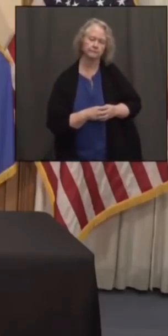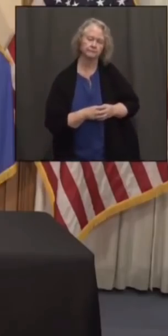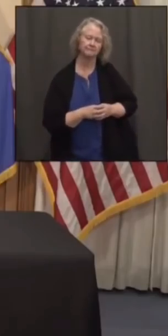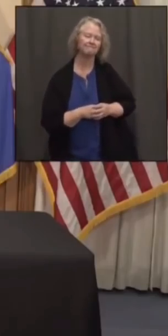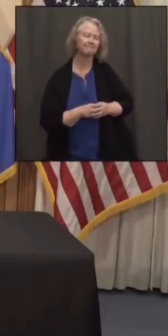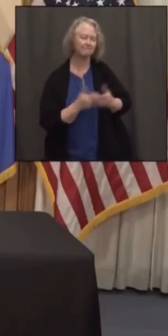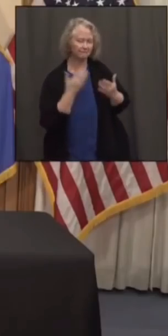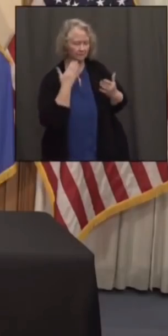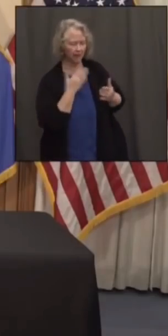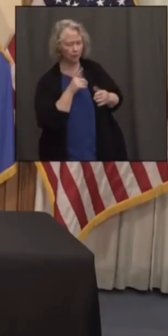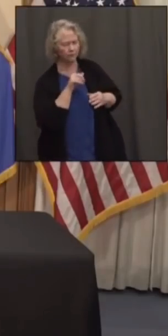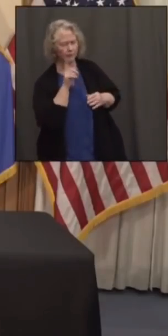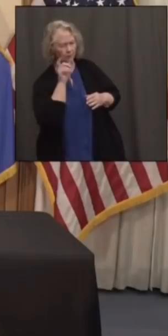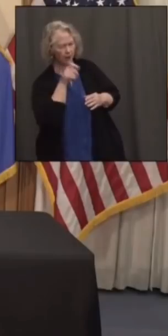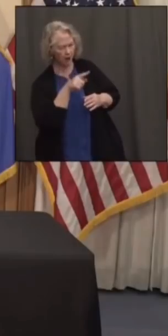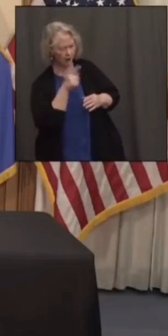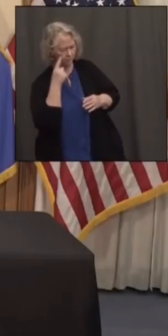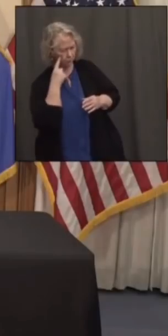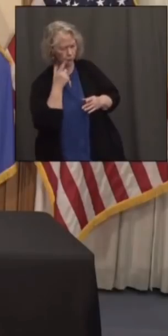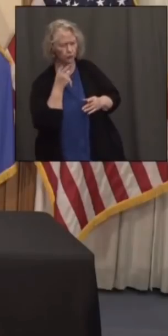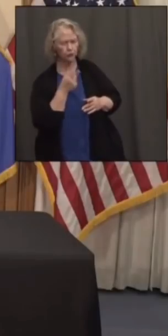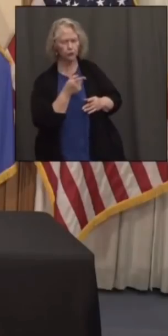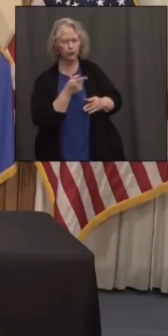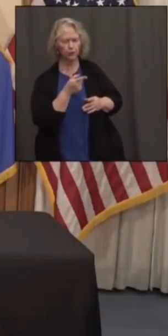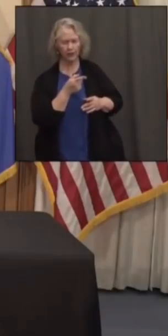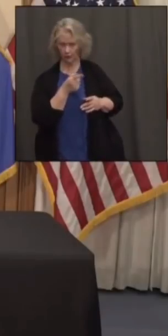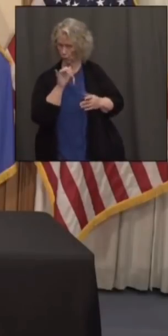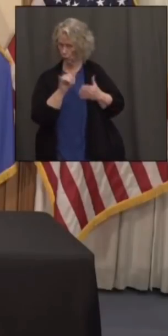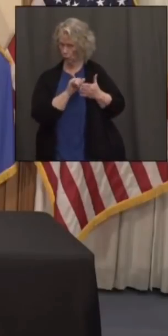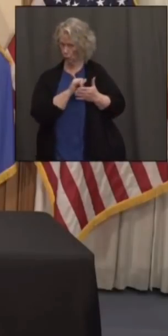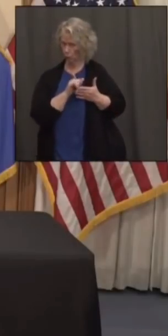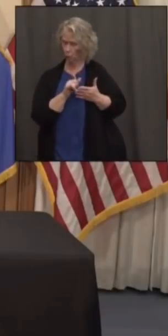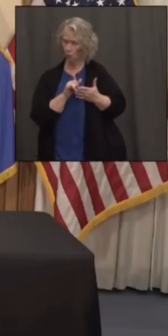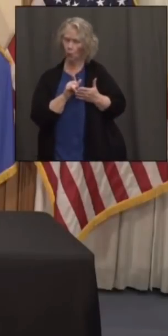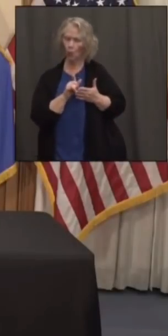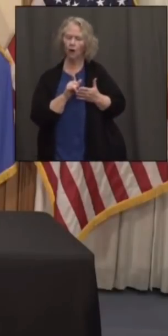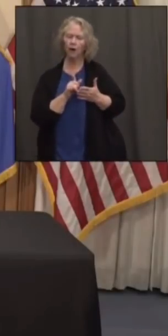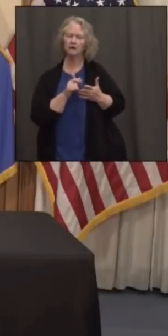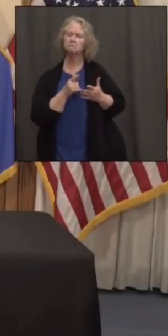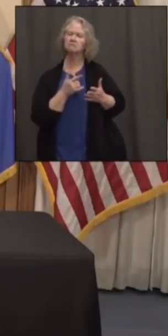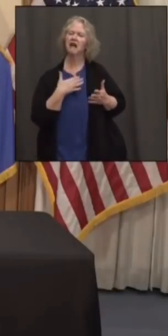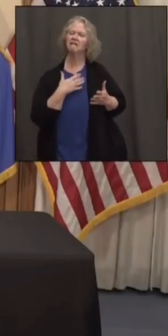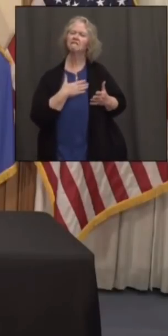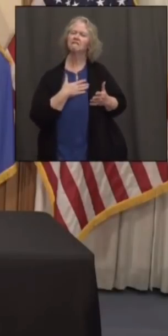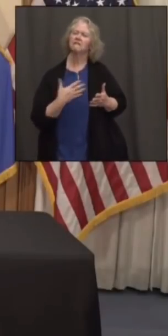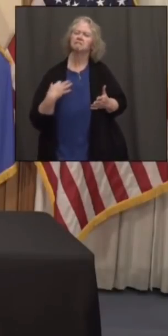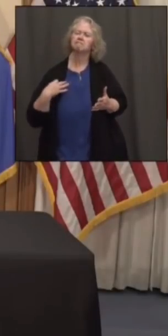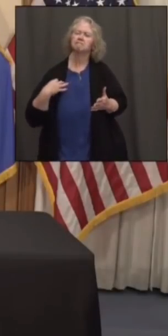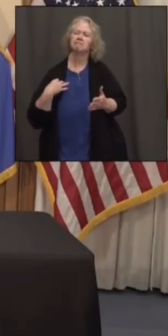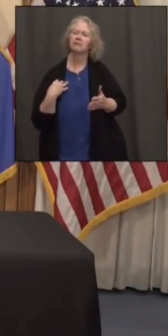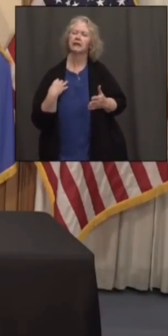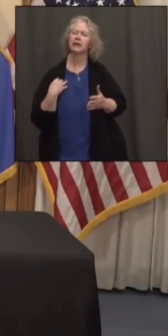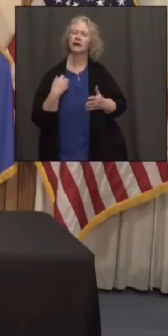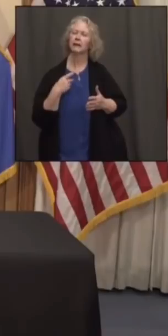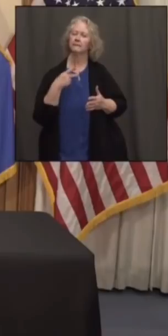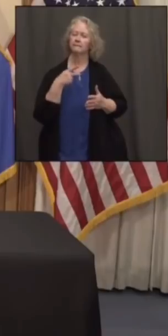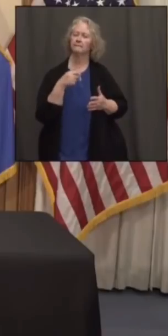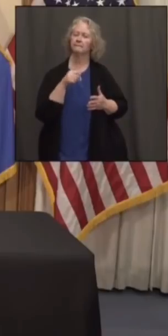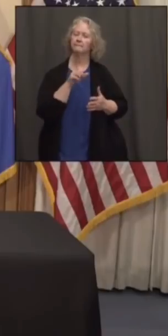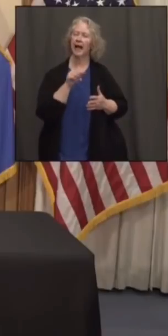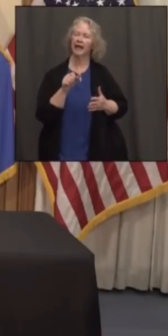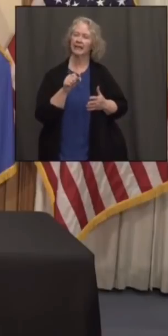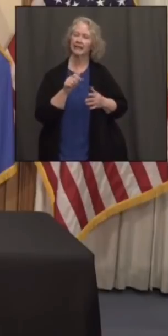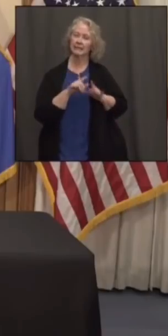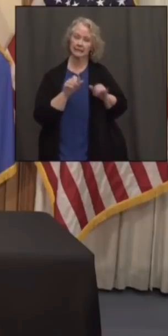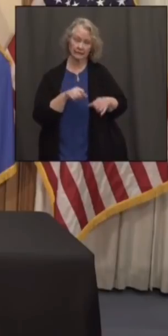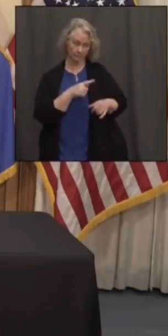Thanks. then, Governor, New York has started up a voluntary digital pass system. Do you have any more appetite